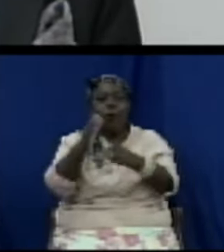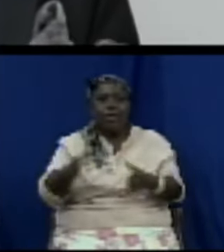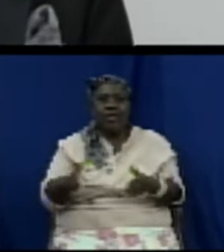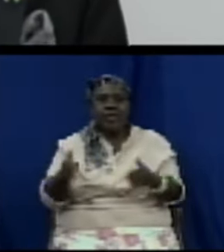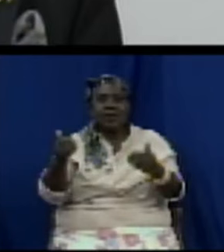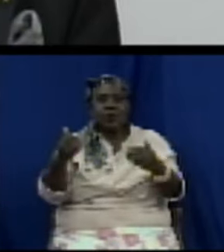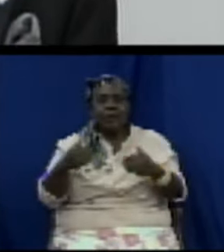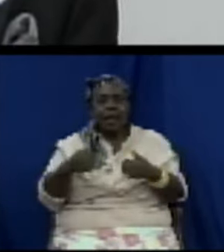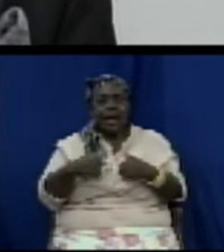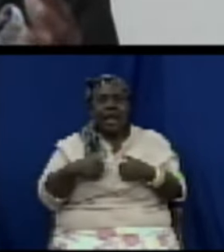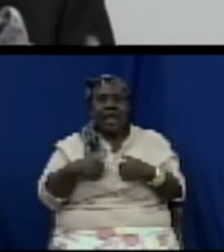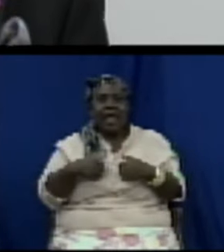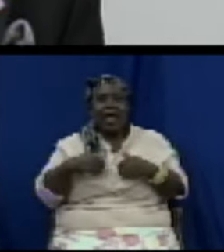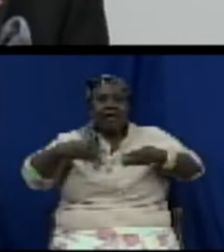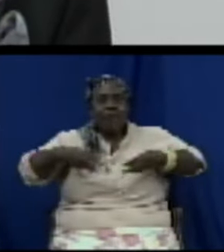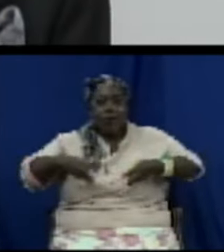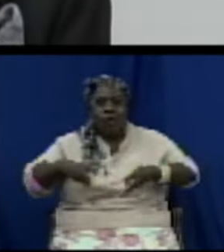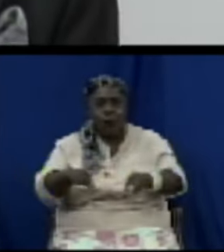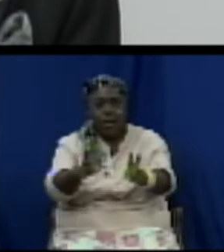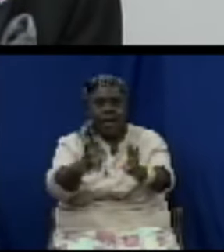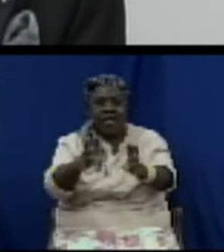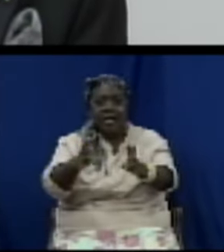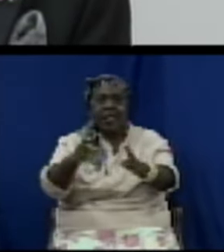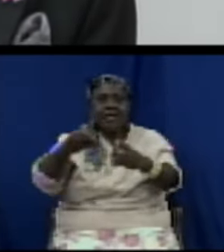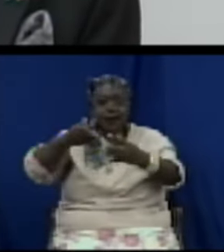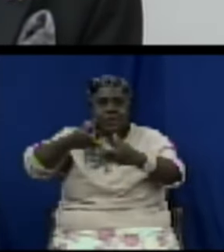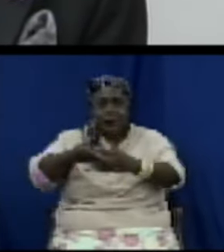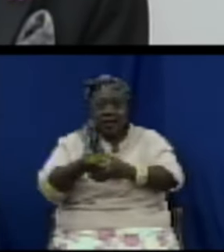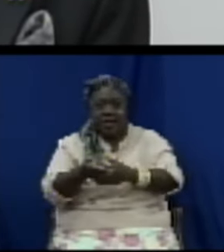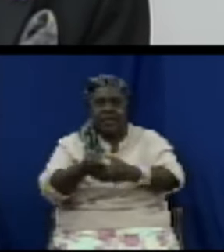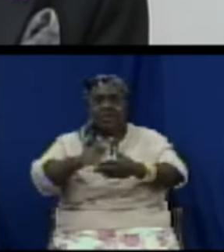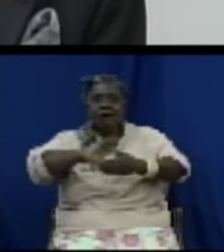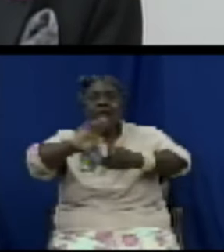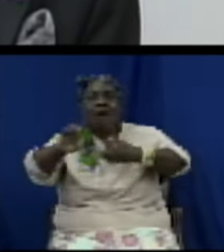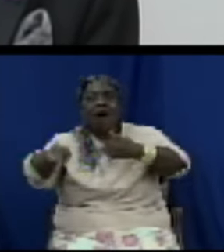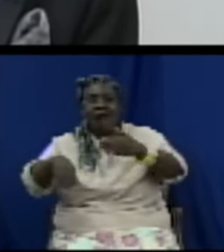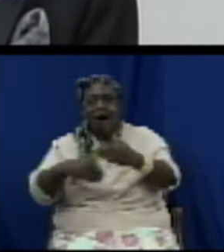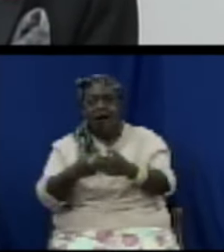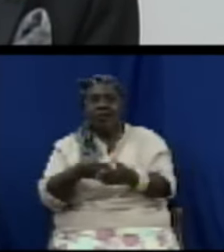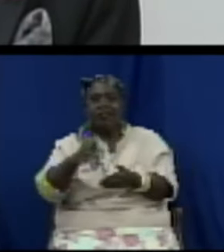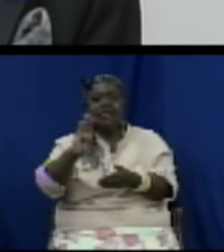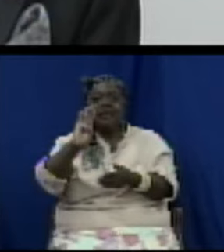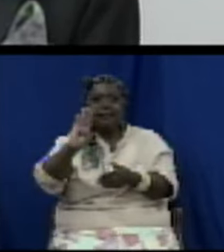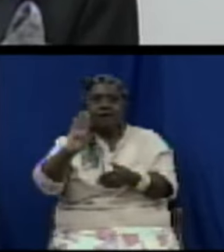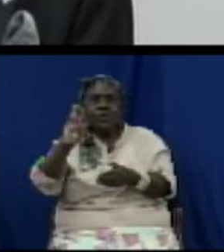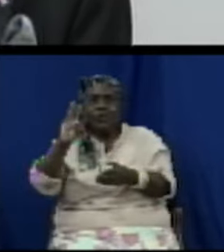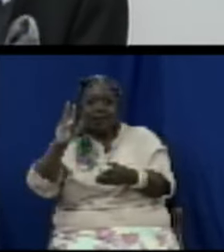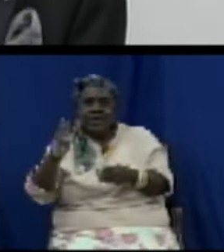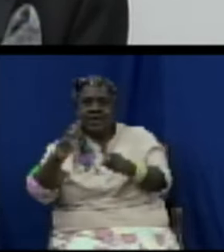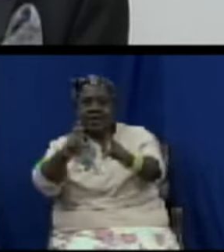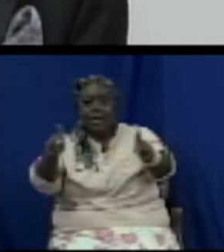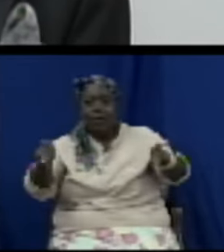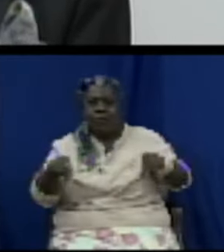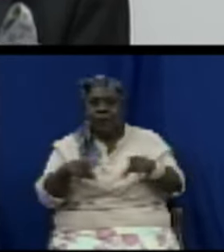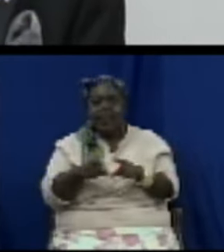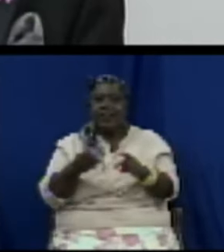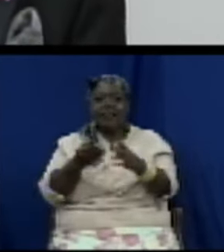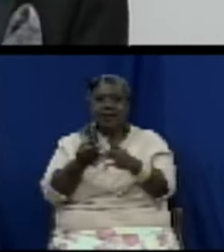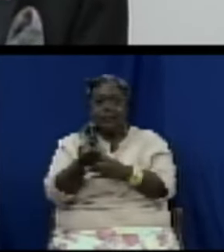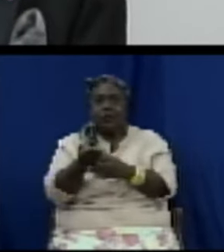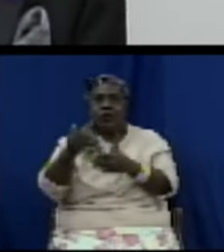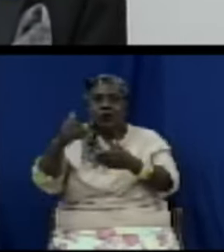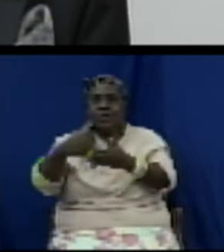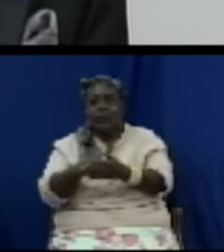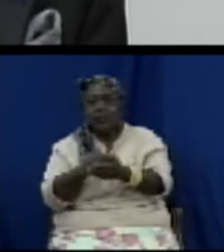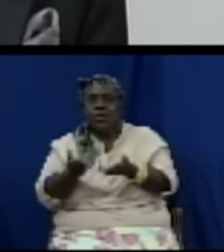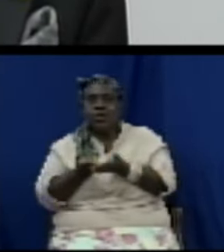major large to medium supermarkets across St. Kits they are therefore